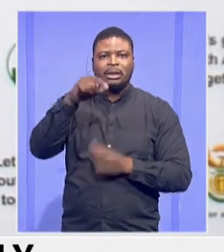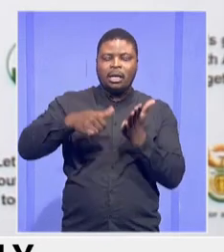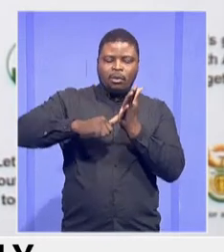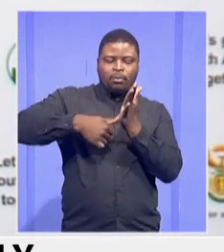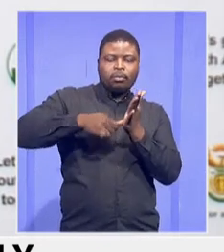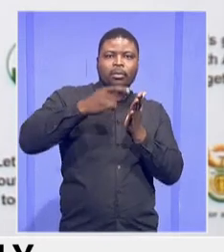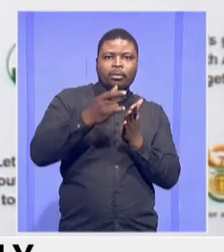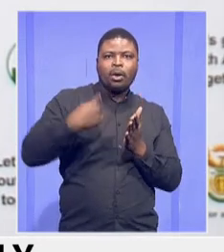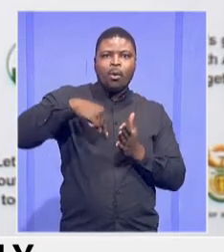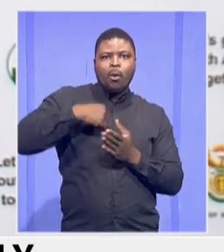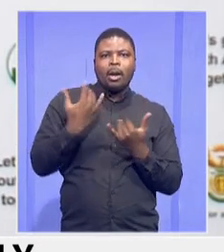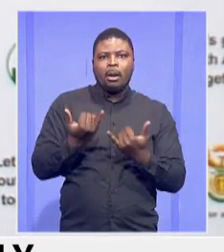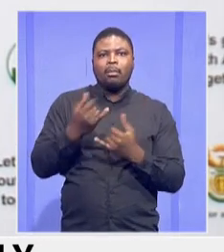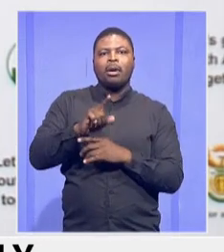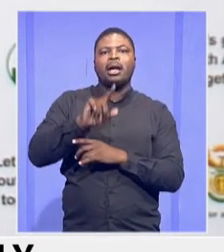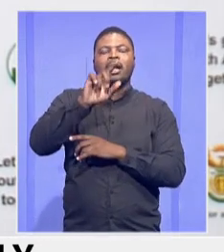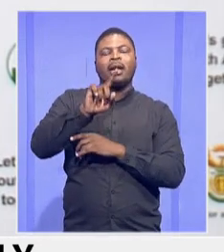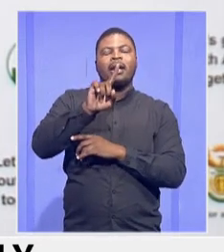91%.